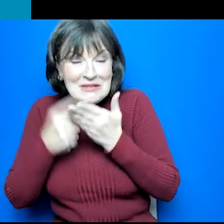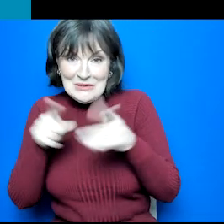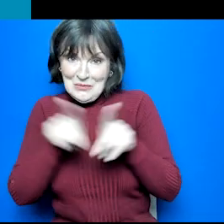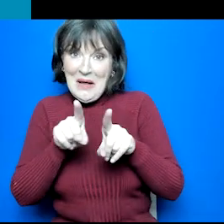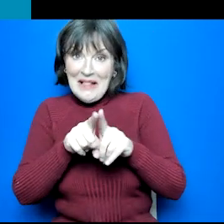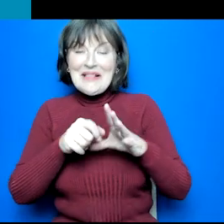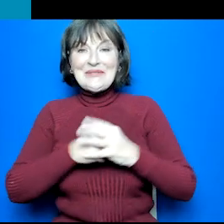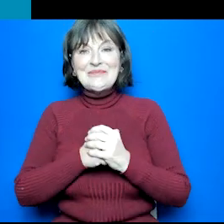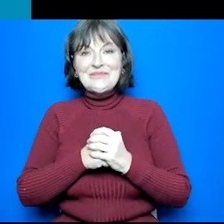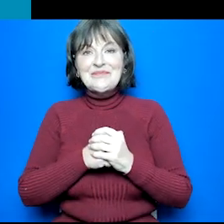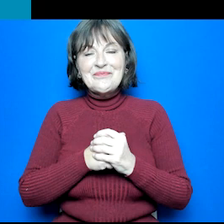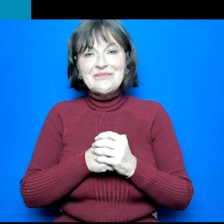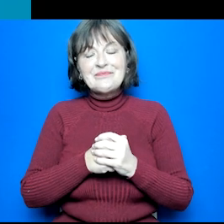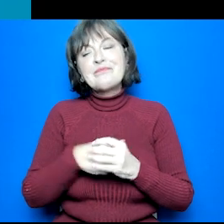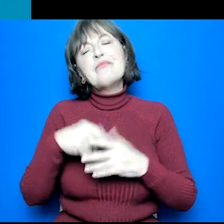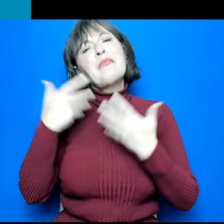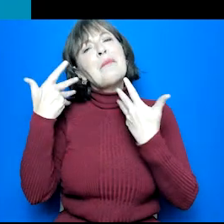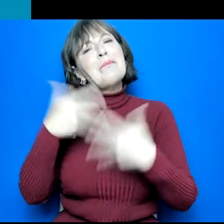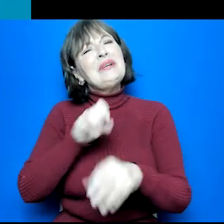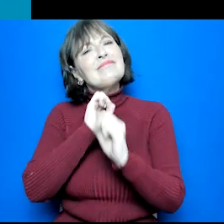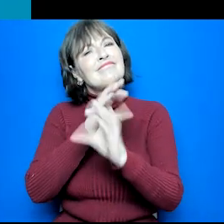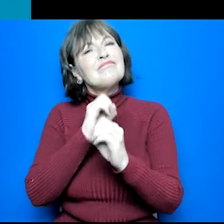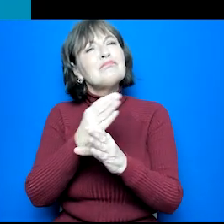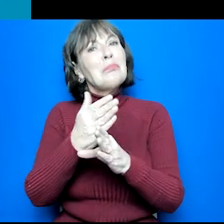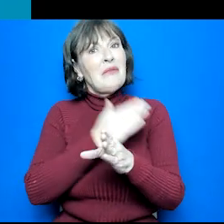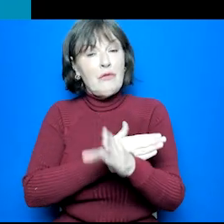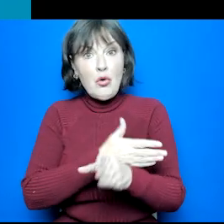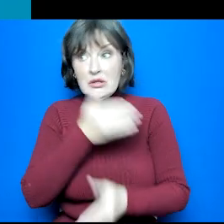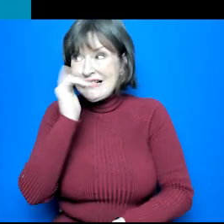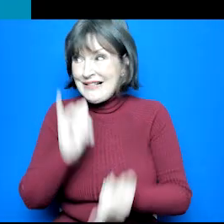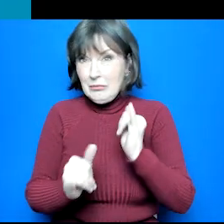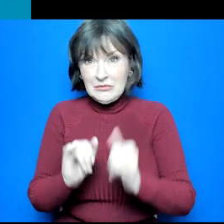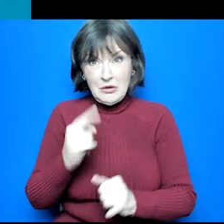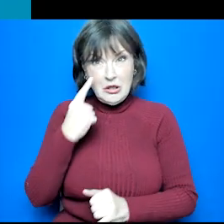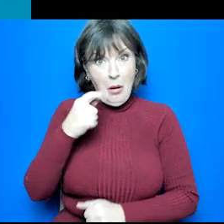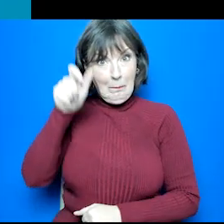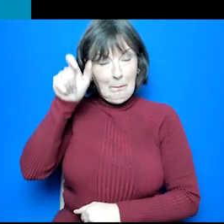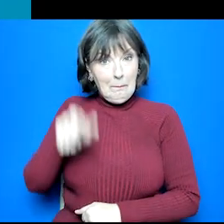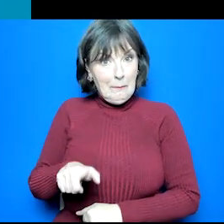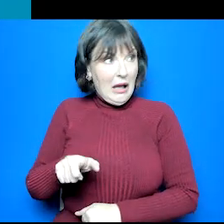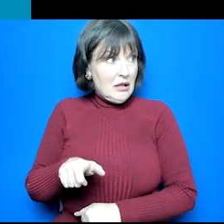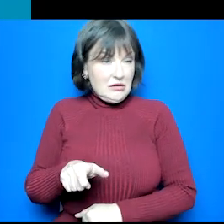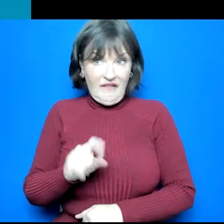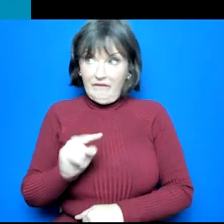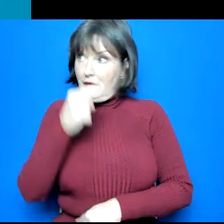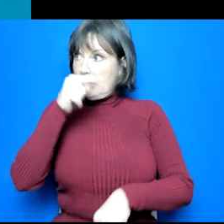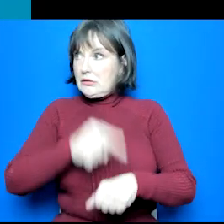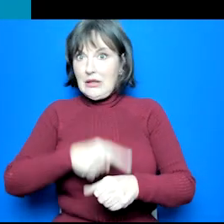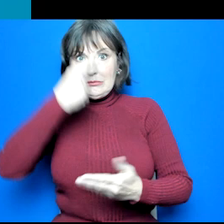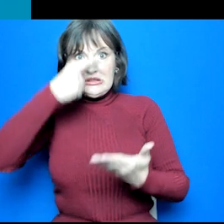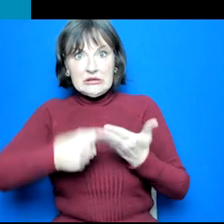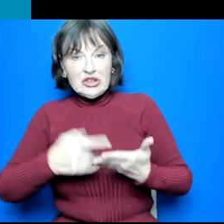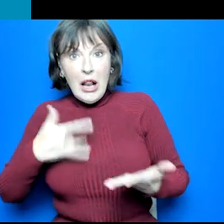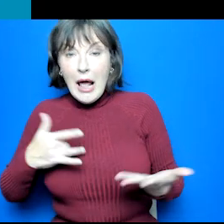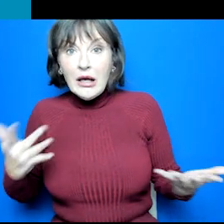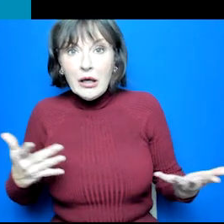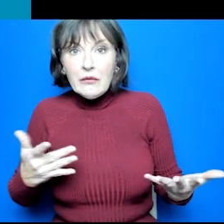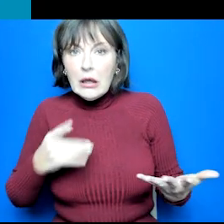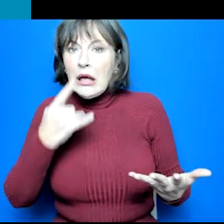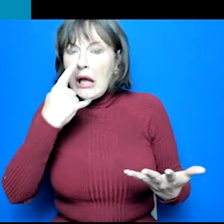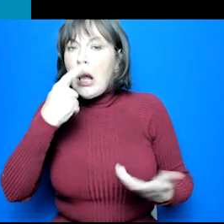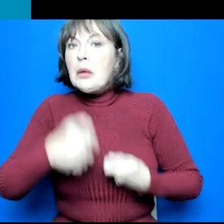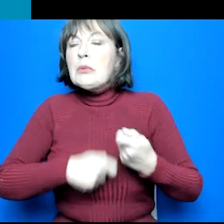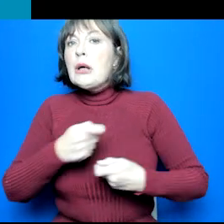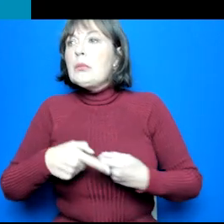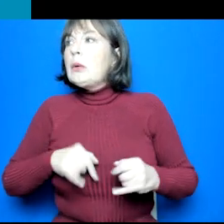As we mentioned a moment ago, making option choices at school may be one of the first big decisions that your young person gets to make. This can